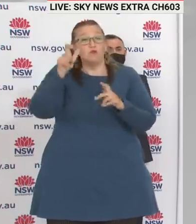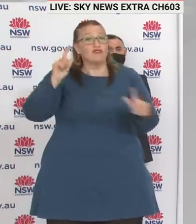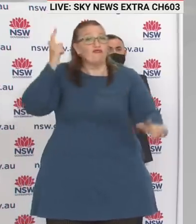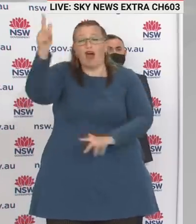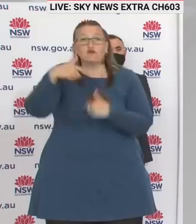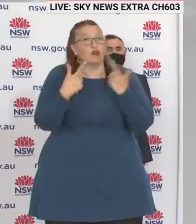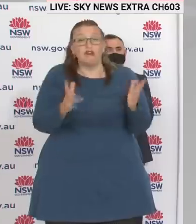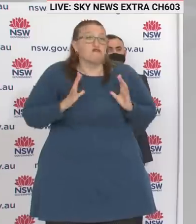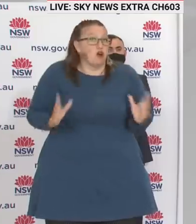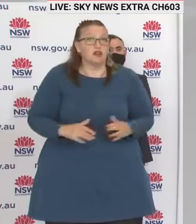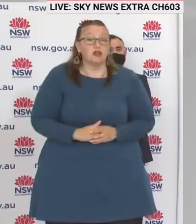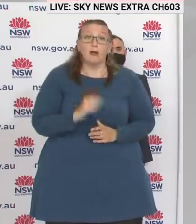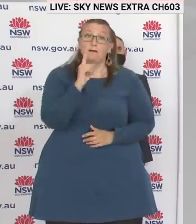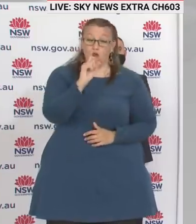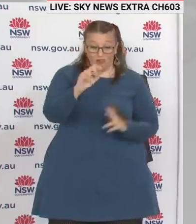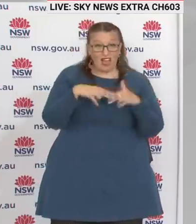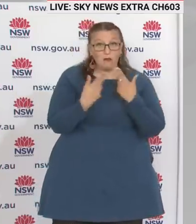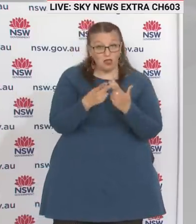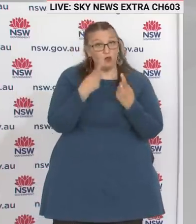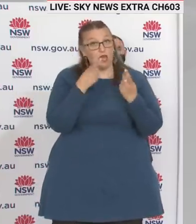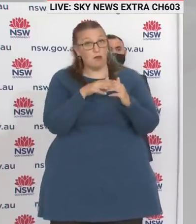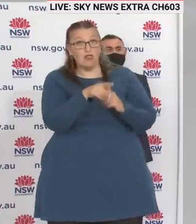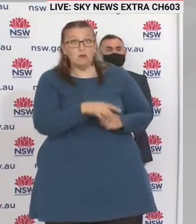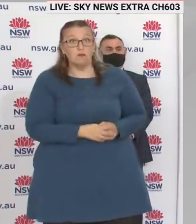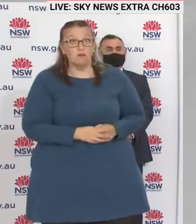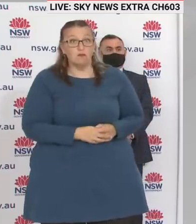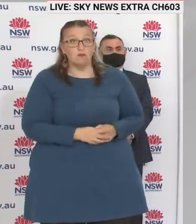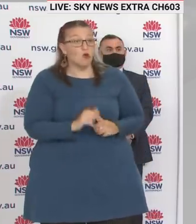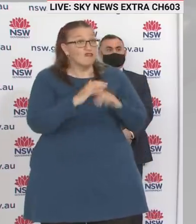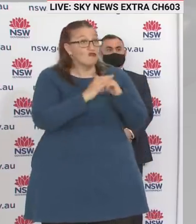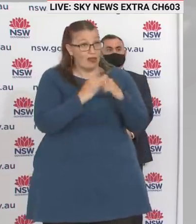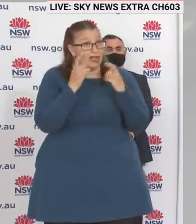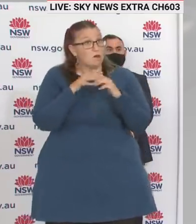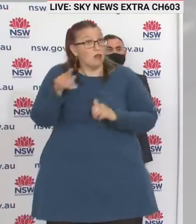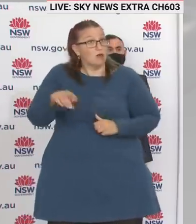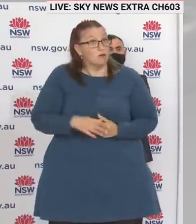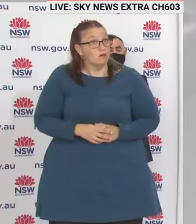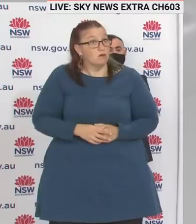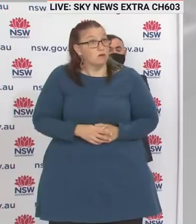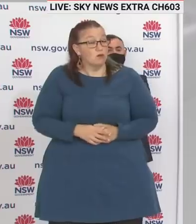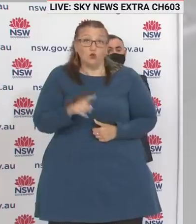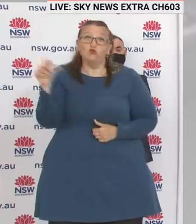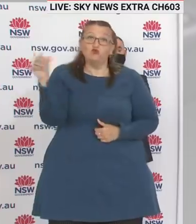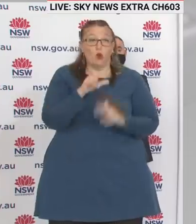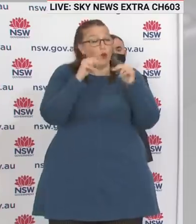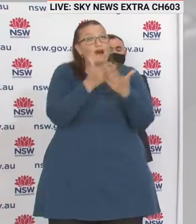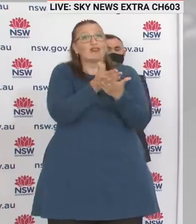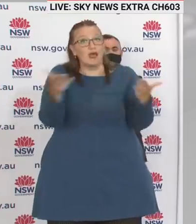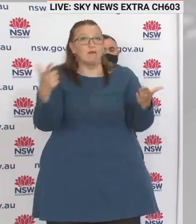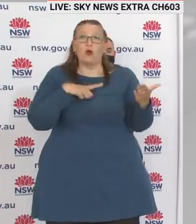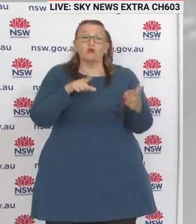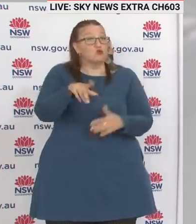us or the broader community, but care about those closest to you. Care about your family, your friends,